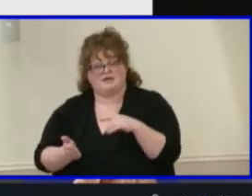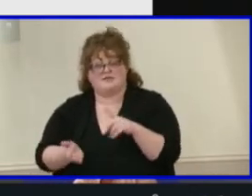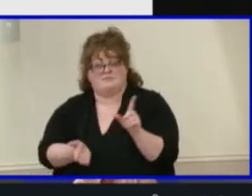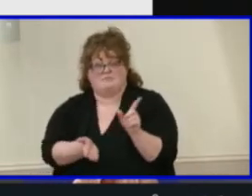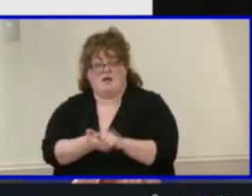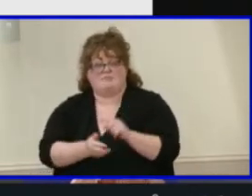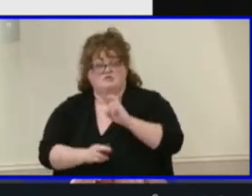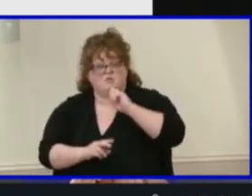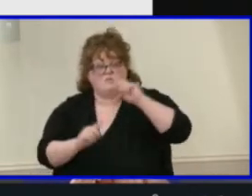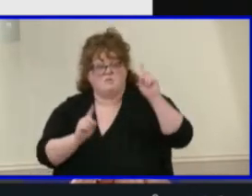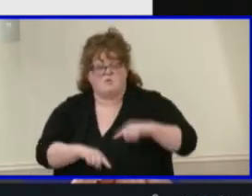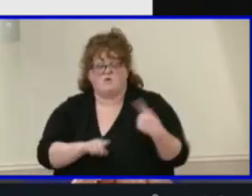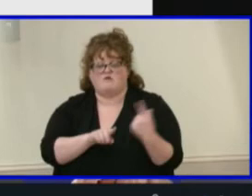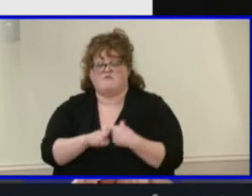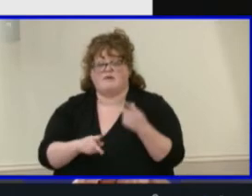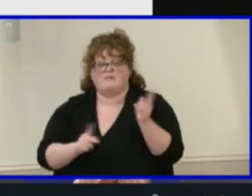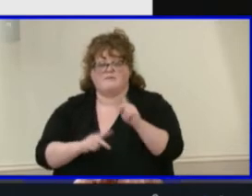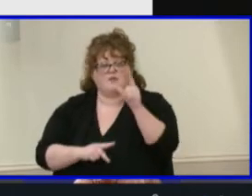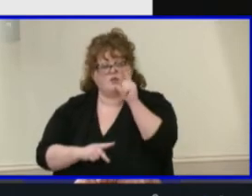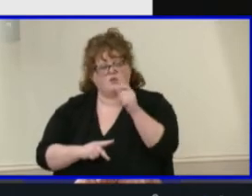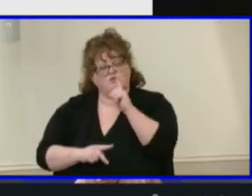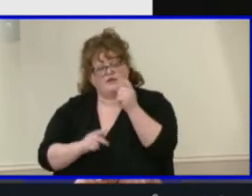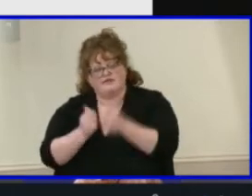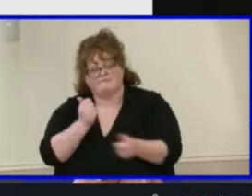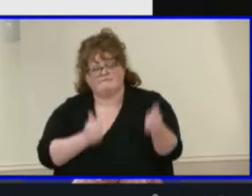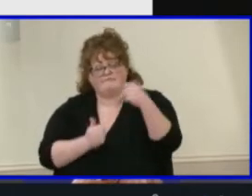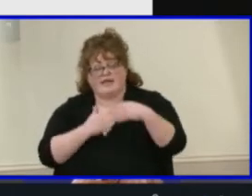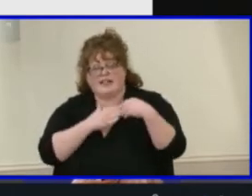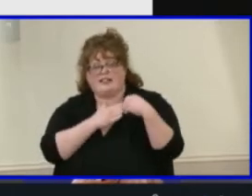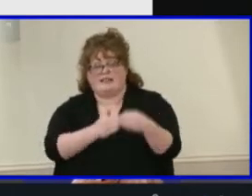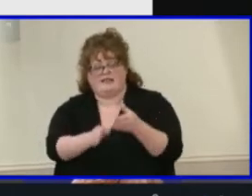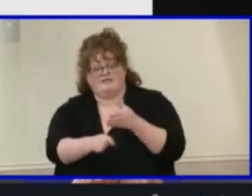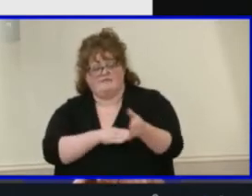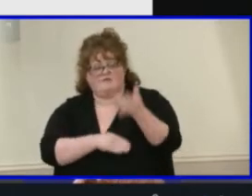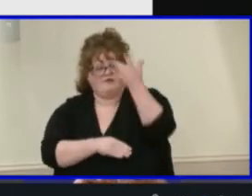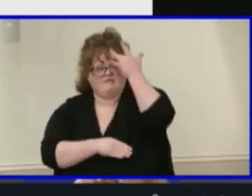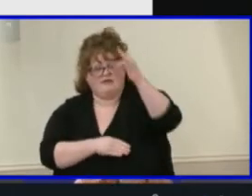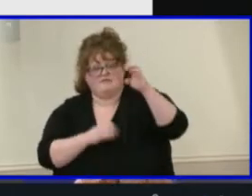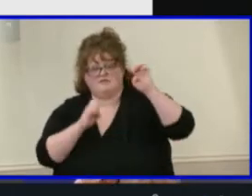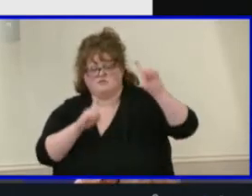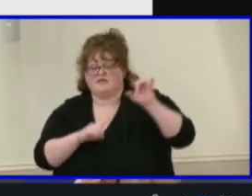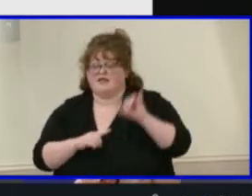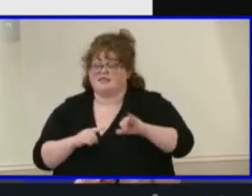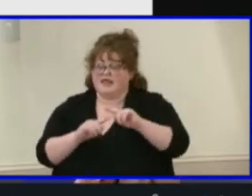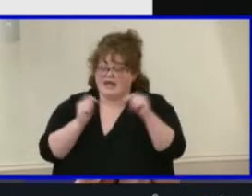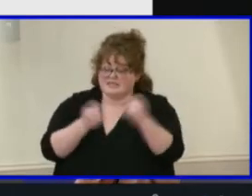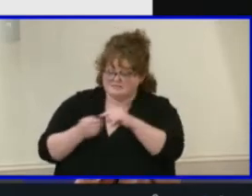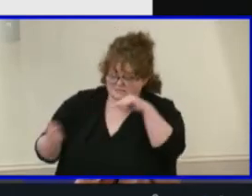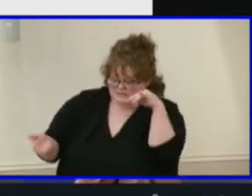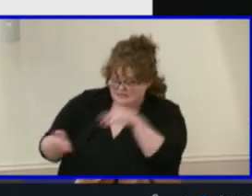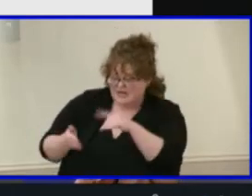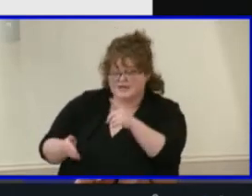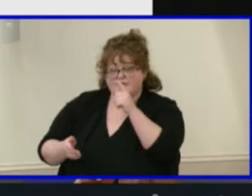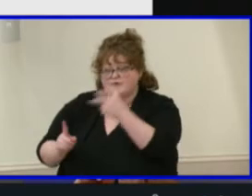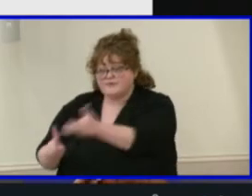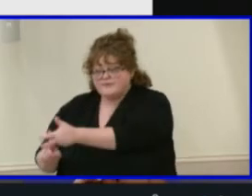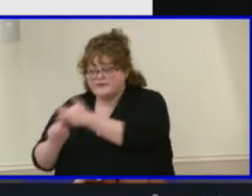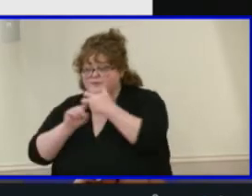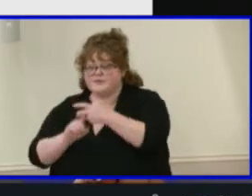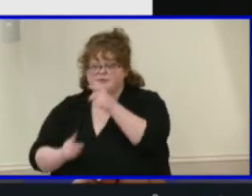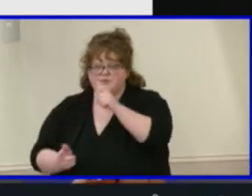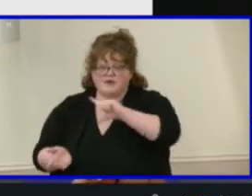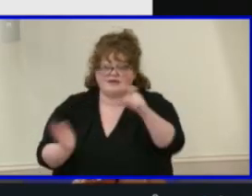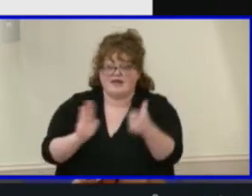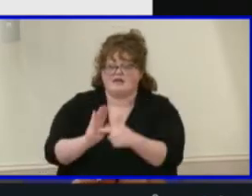by leaders in the field of gifted education. This team studied the recruitment, identification, and retention of students from